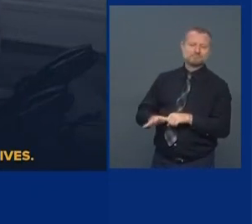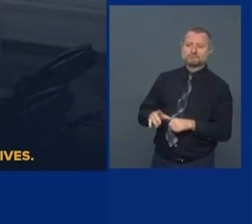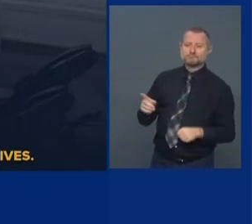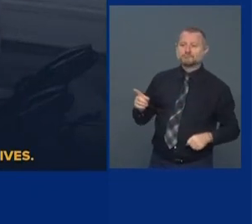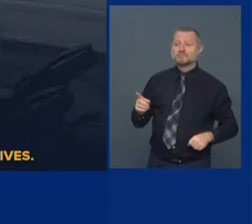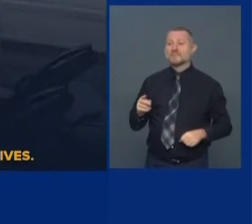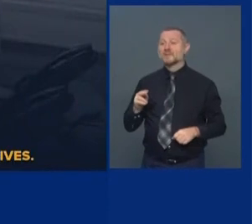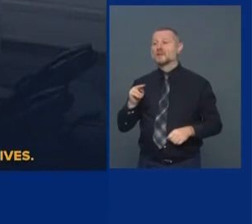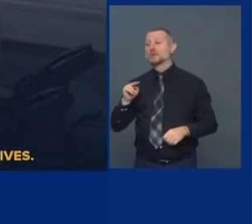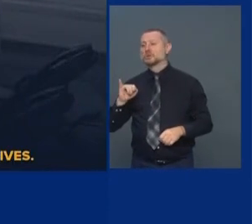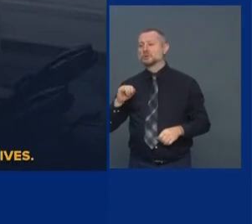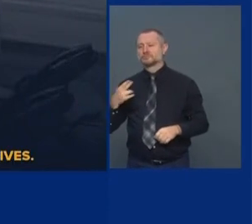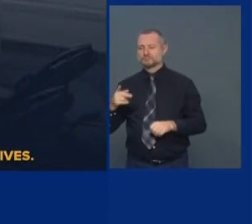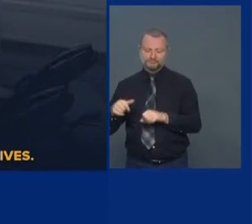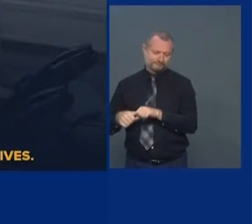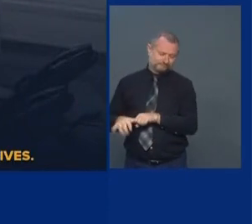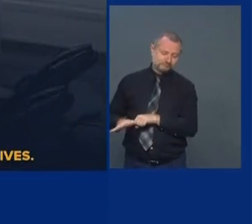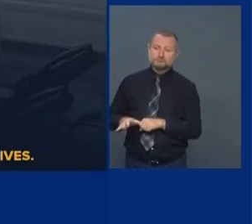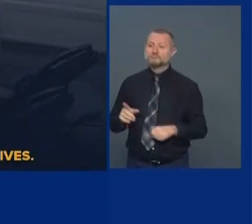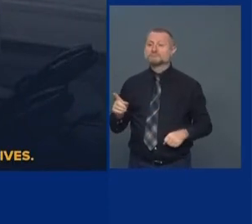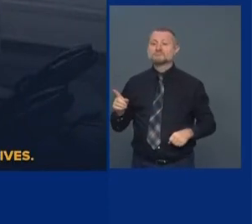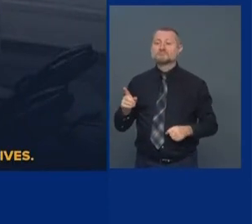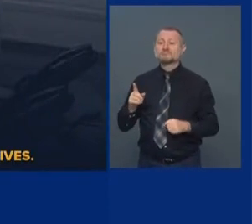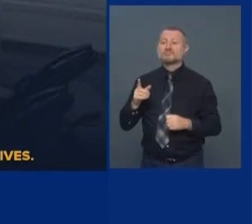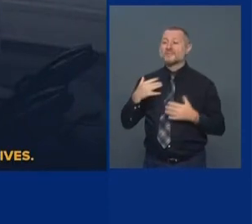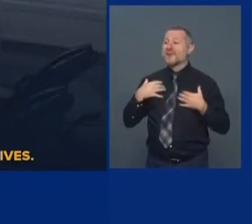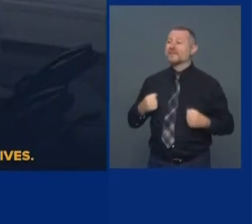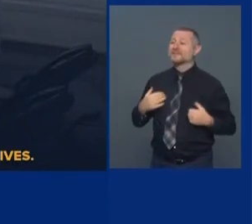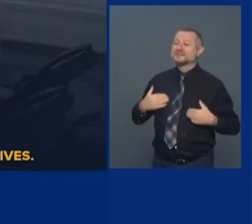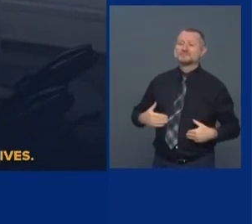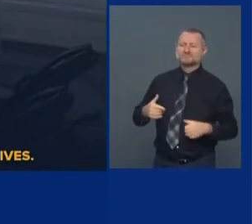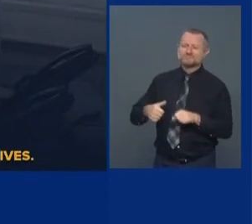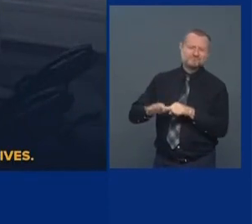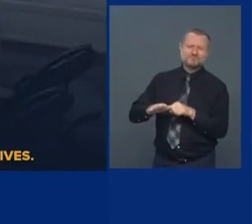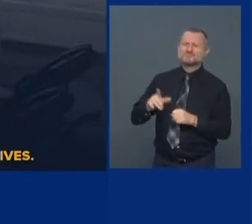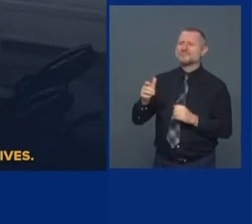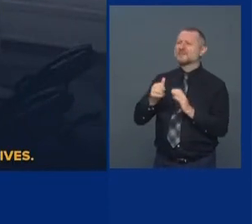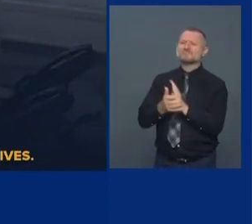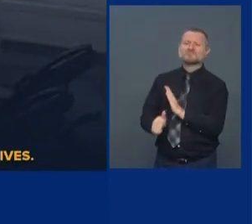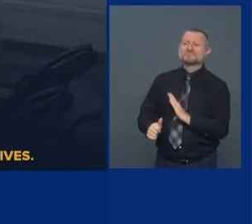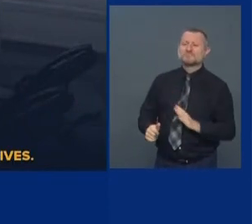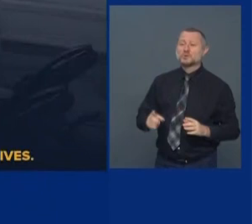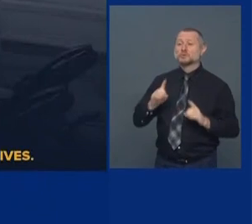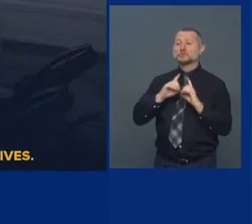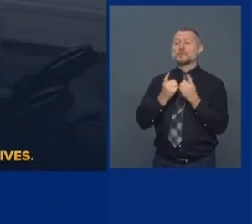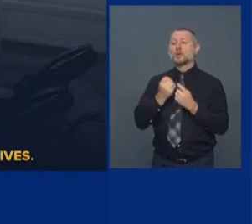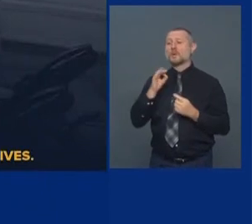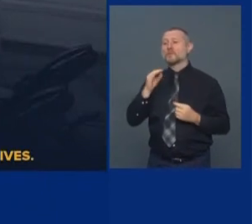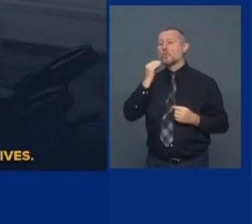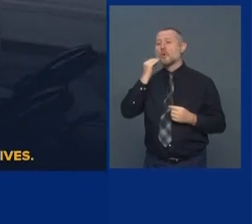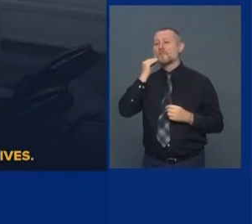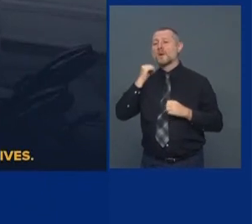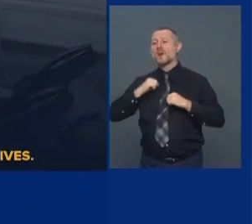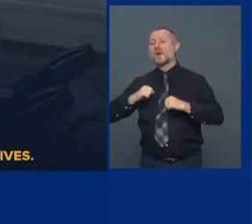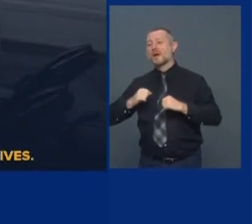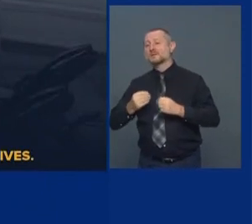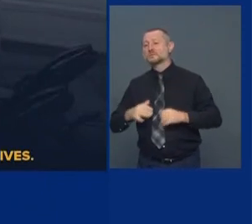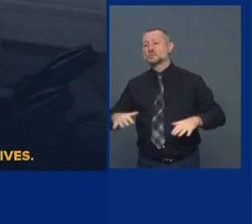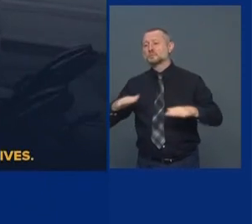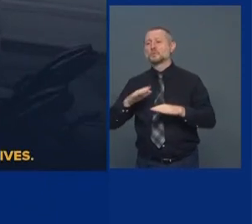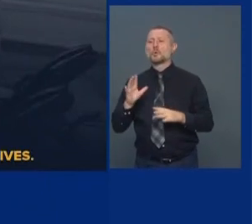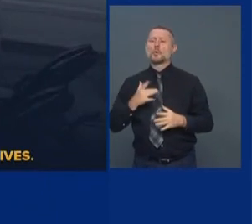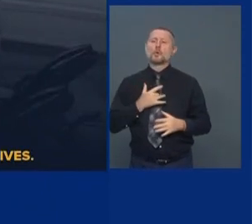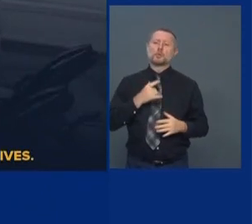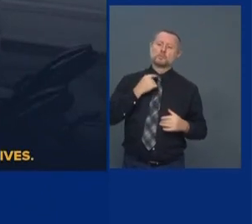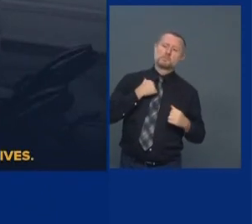incompetent Department of Homeland Security. Department of Homeland Security. We are going to protect the people of